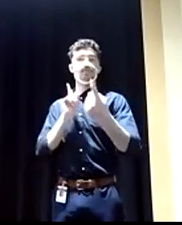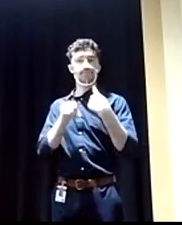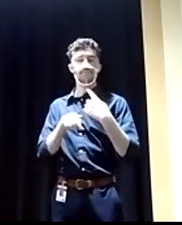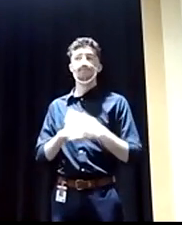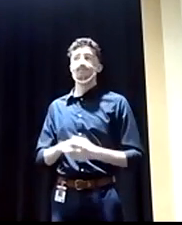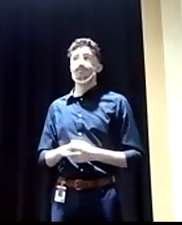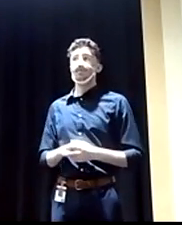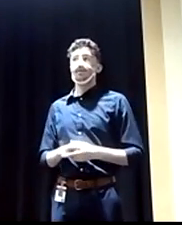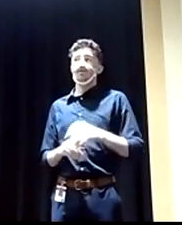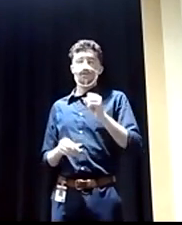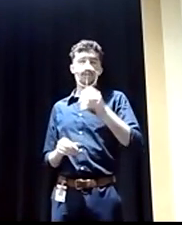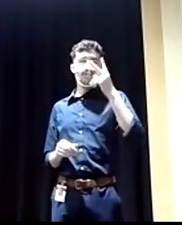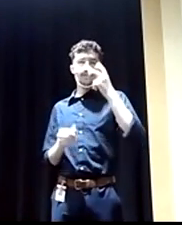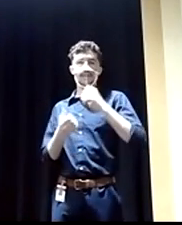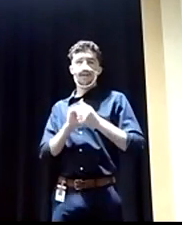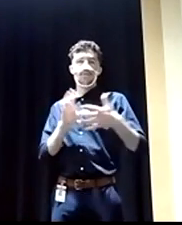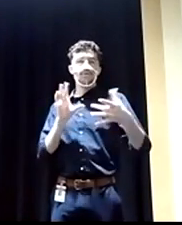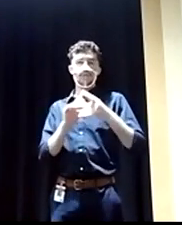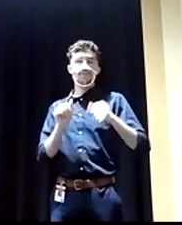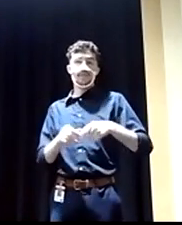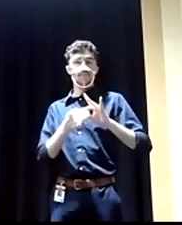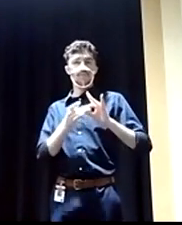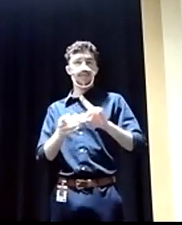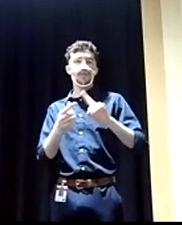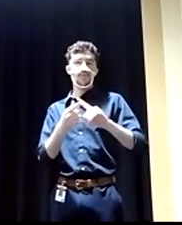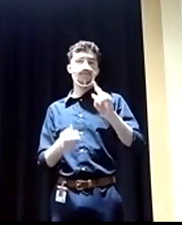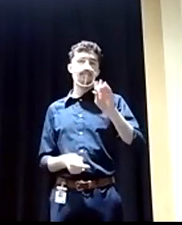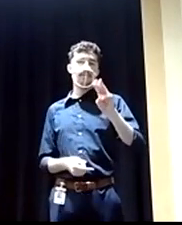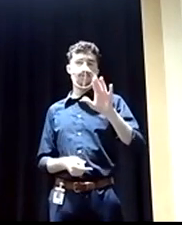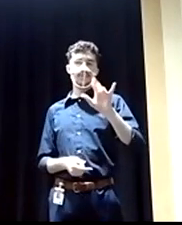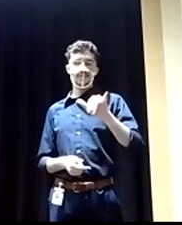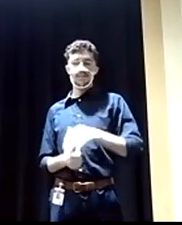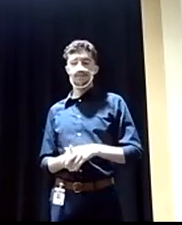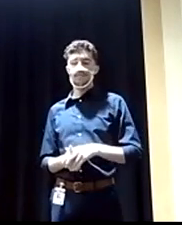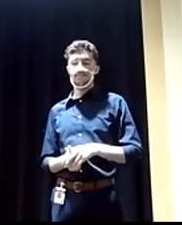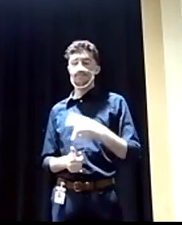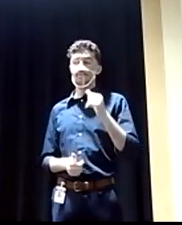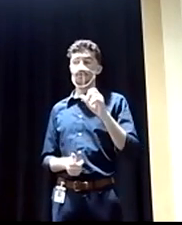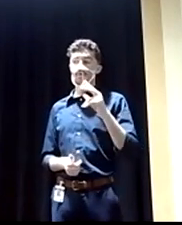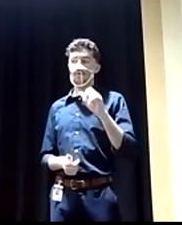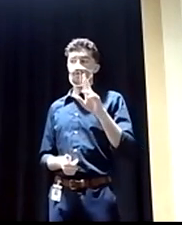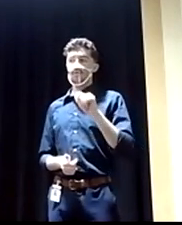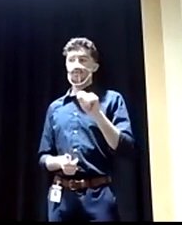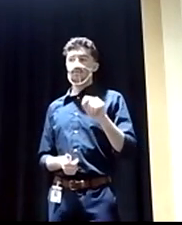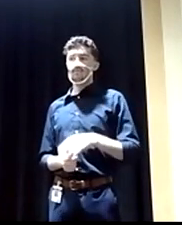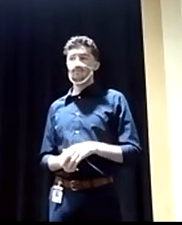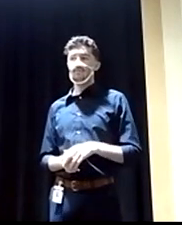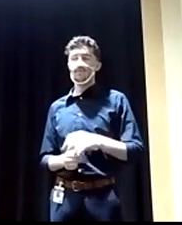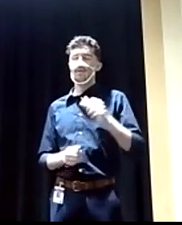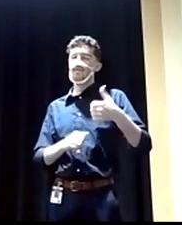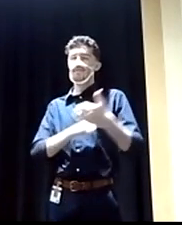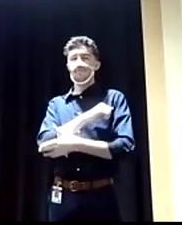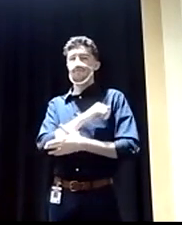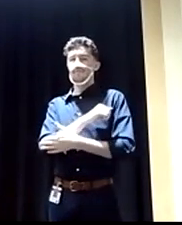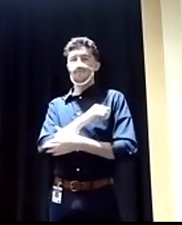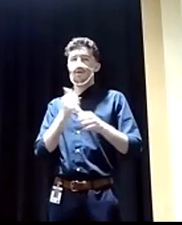relationships that enlarges the space for democracy and human rights in the world. Mr. Gerhardt, foreign aid is always going to